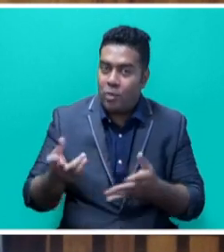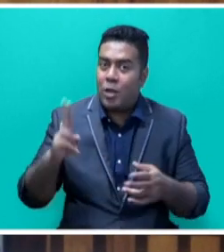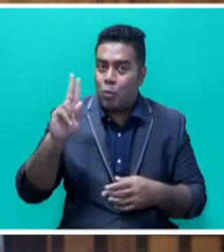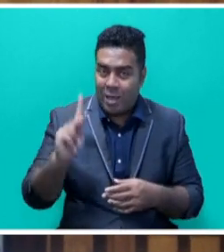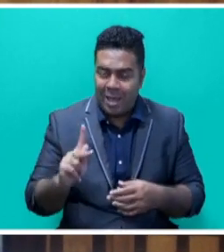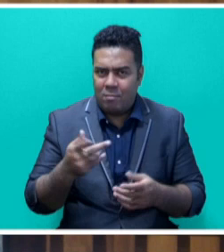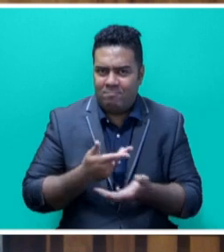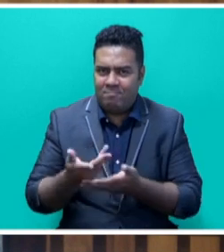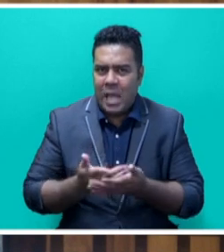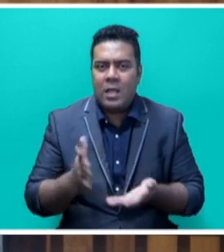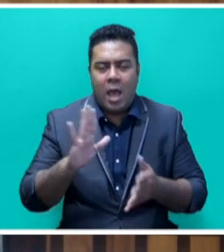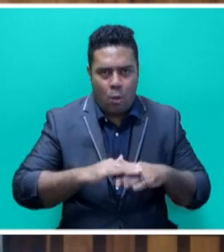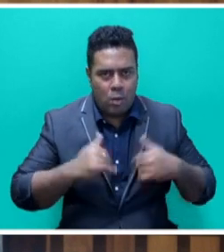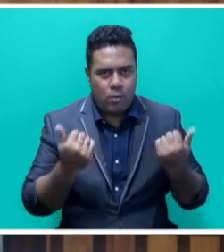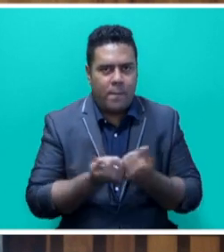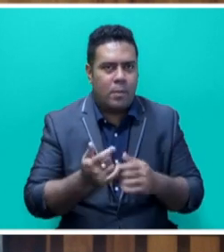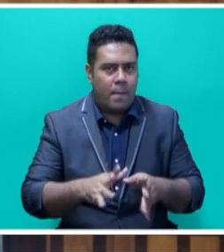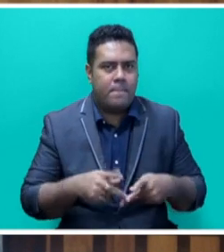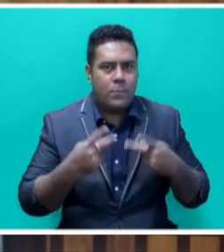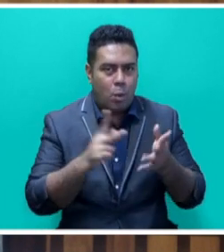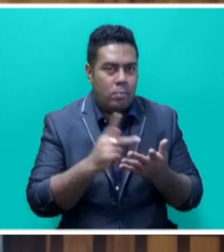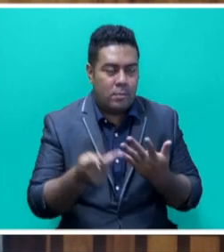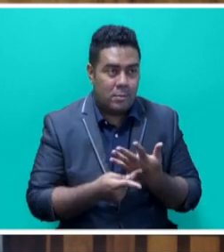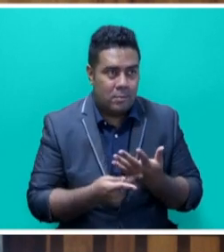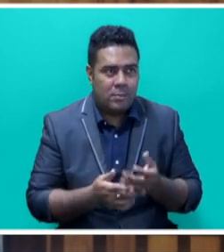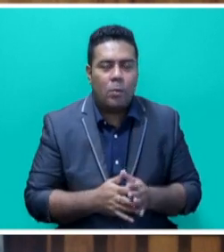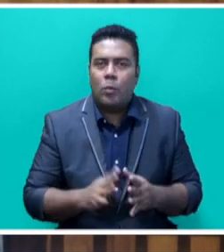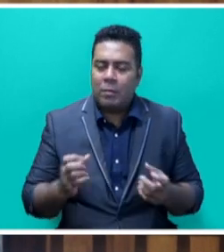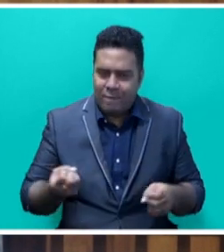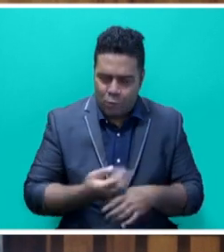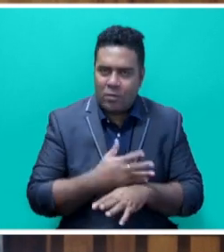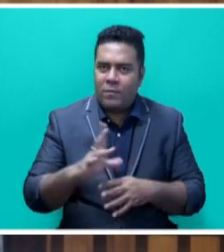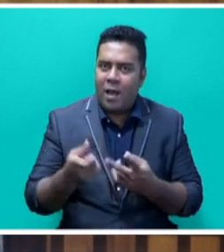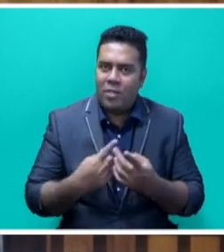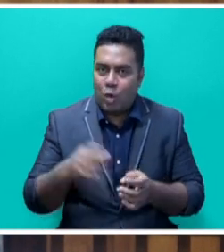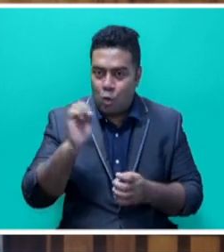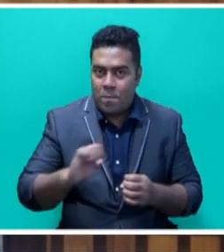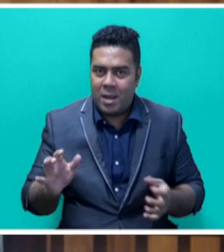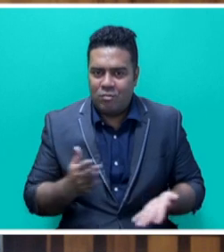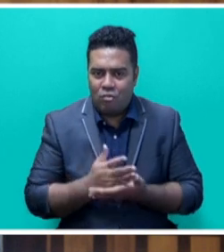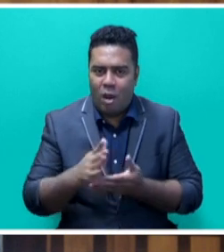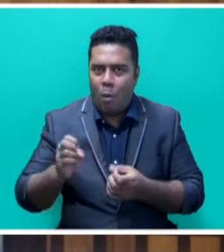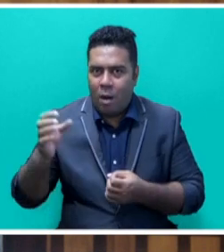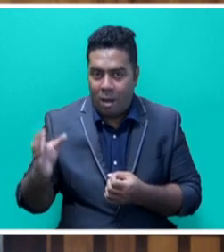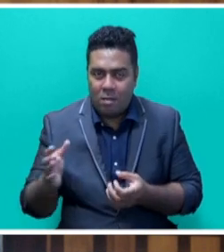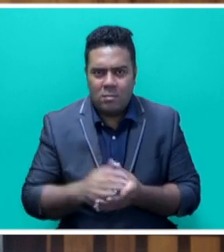ADB is now agreeable to this proposition and they use the influence with the other European shareholders. Mr. Speaker, Sir, Fiji